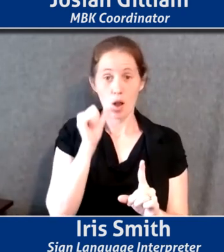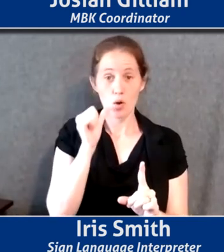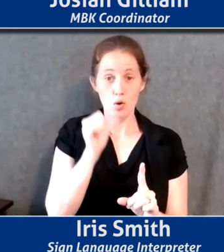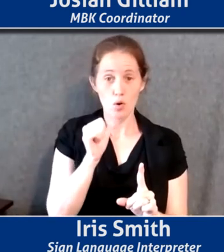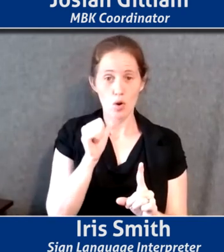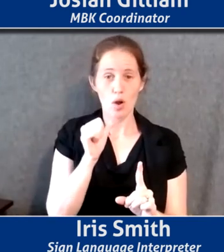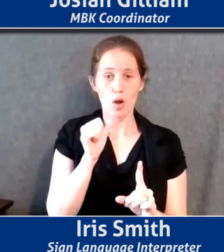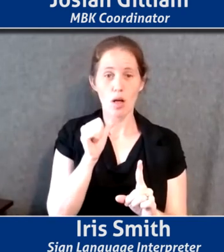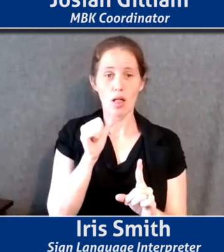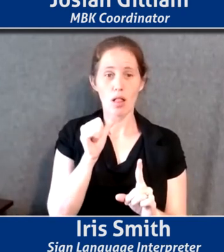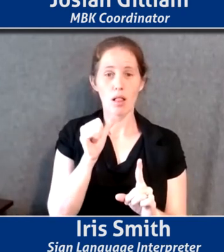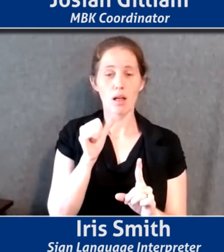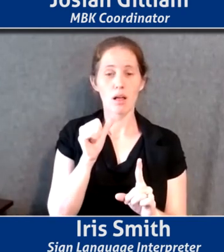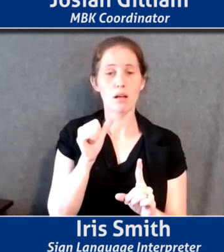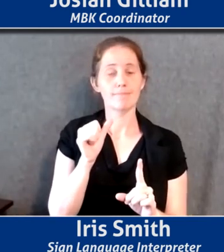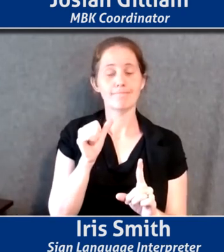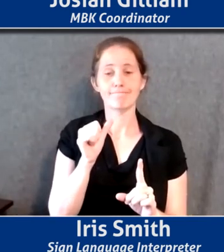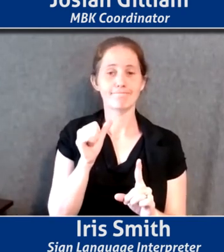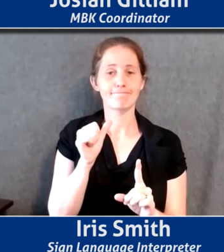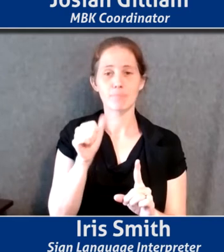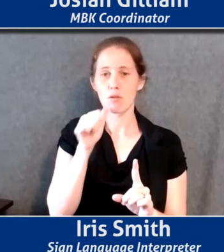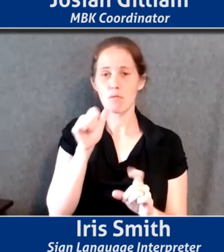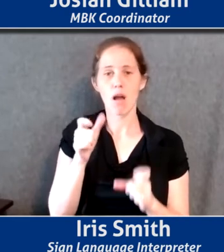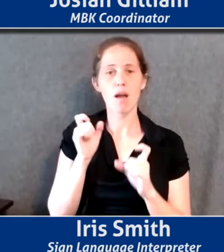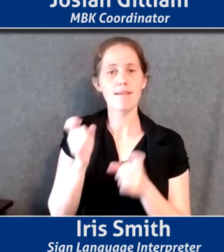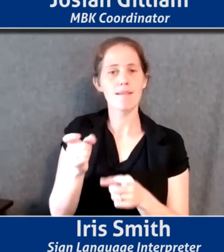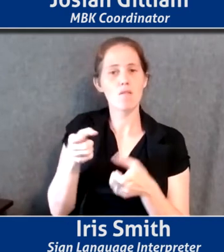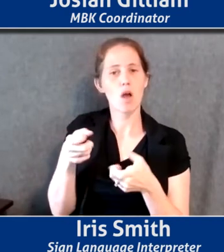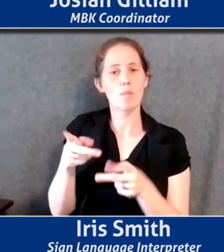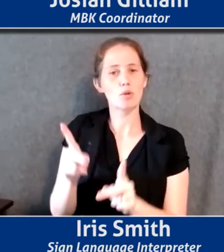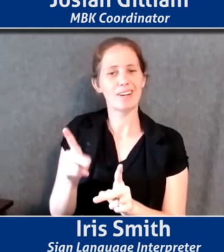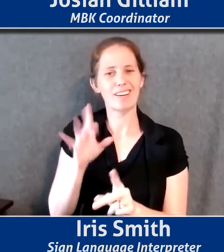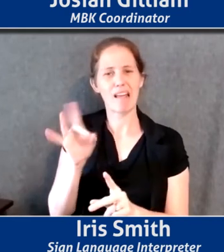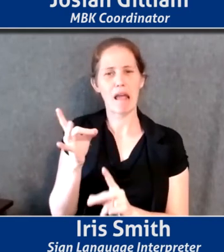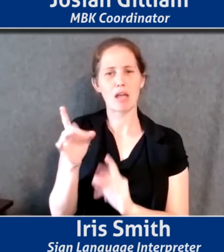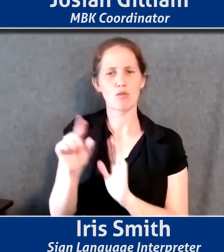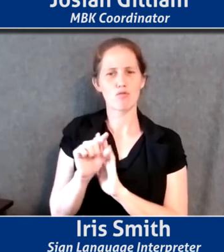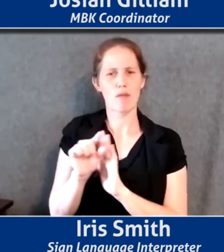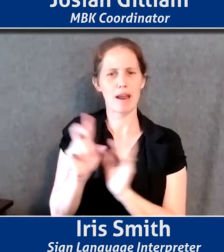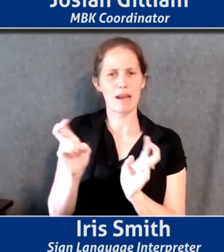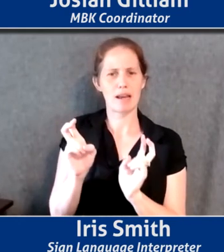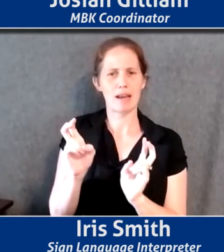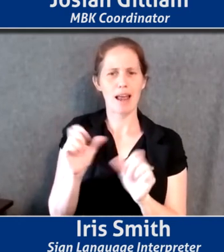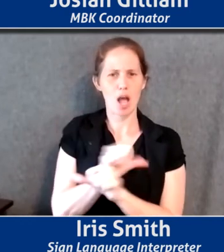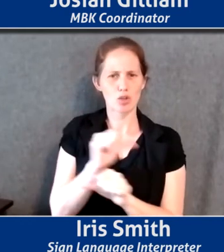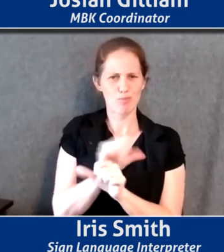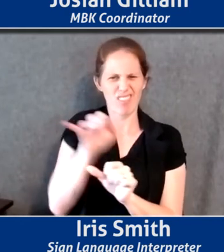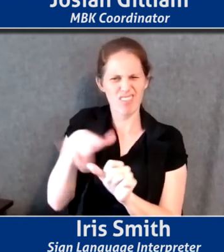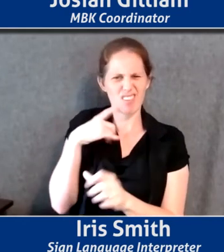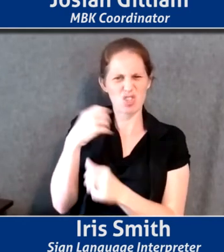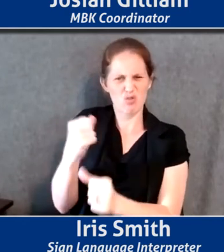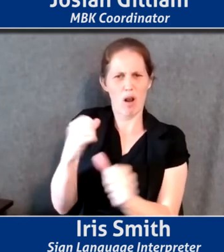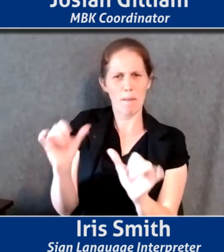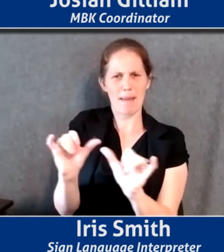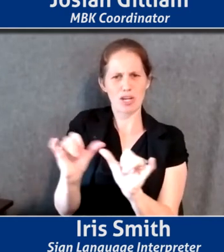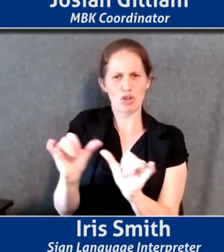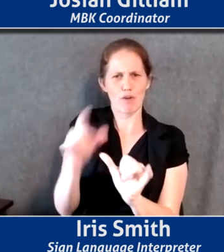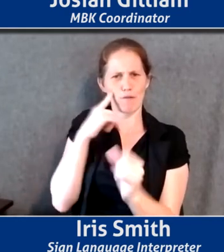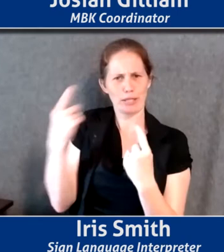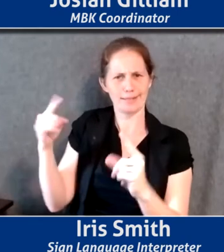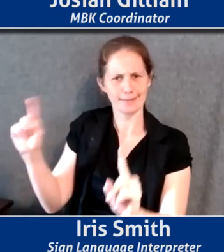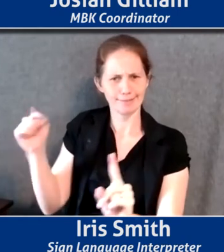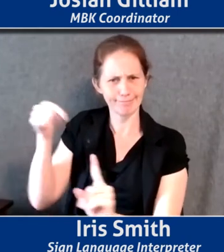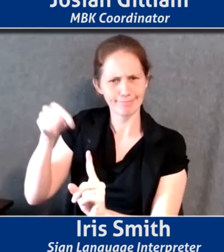eighth are not often, um, given opportunities and eighth grade algebra is apparently a strong measure of success